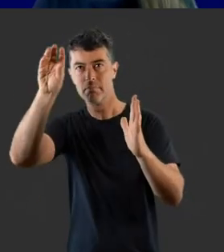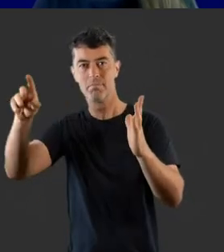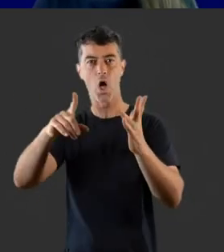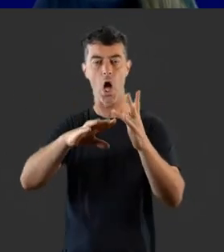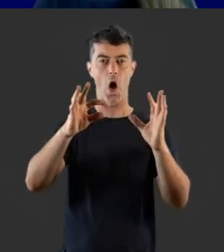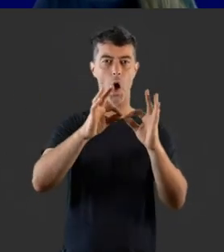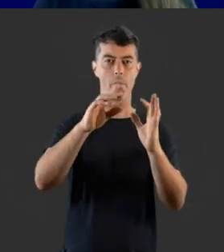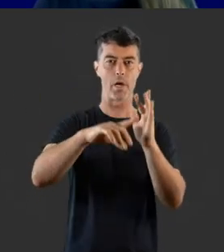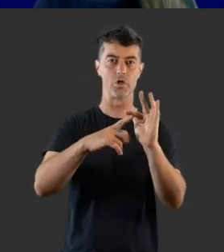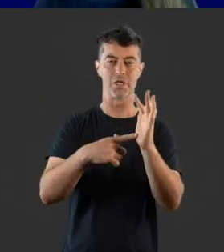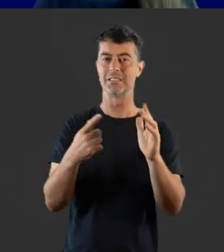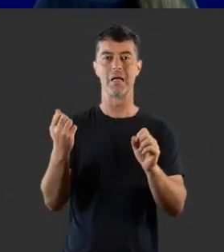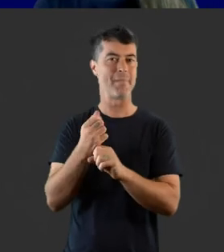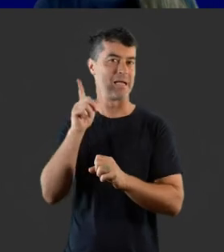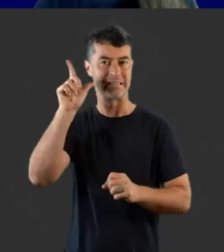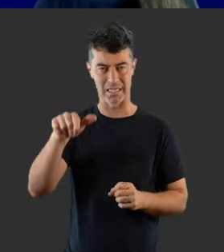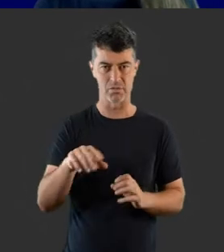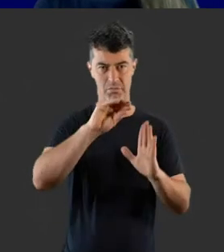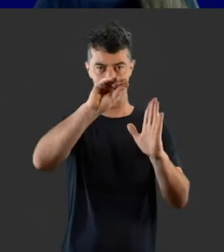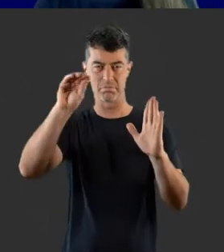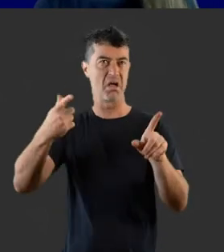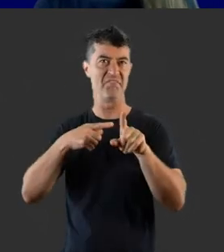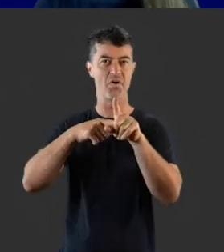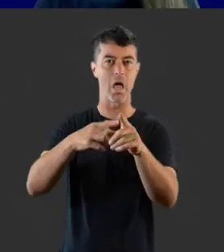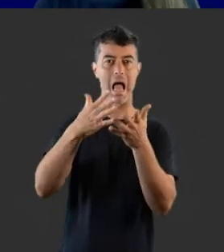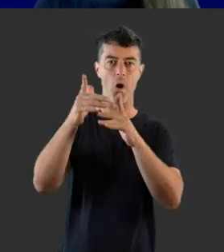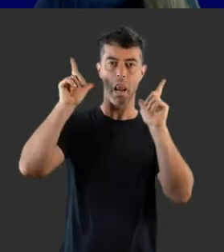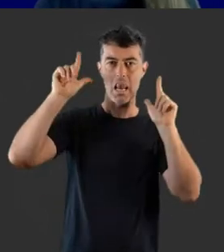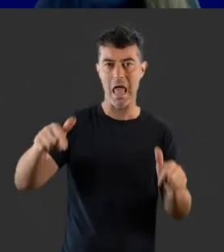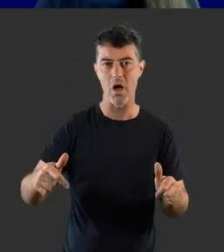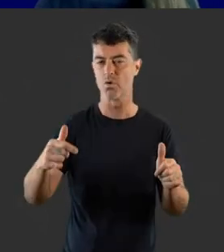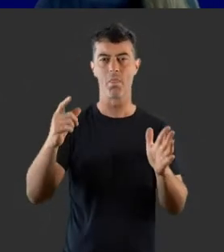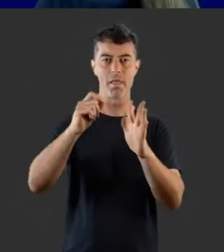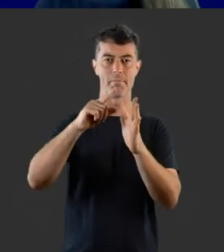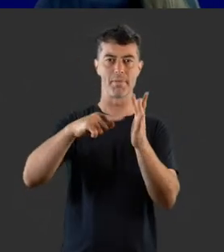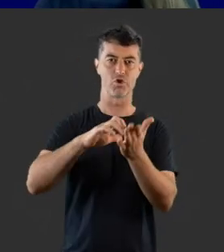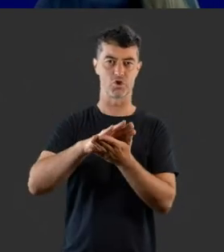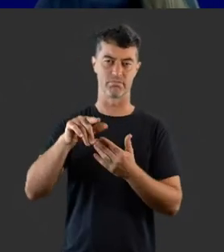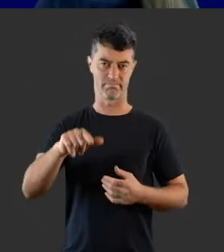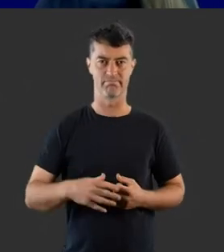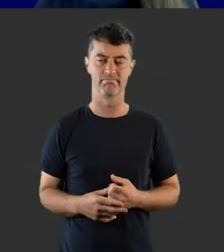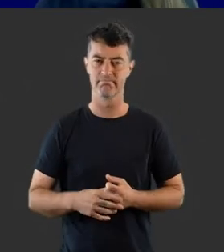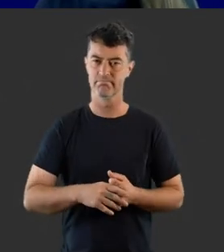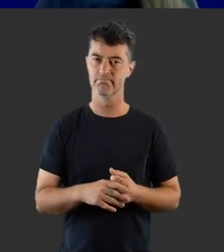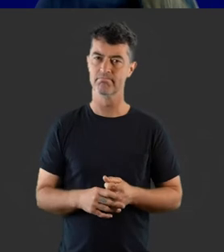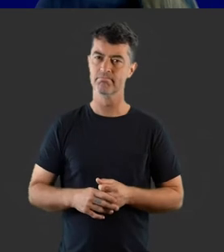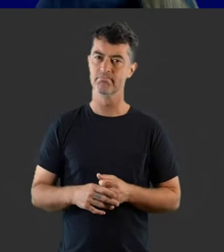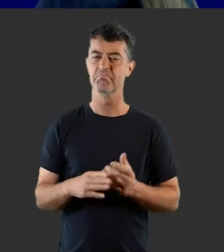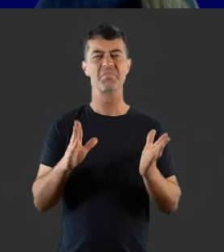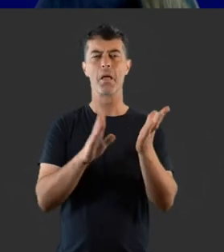of objects that make sounds. They are placed on the graph according to the loudness and pitch of the sounds they make.